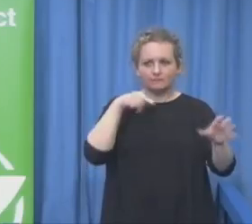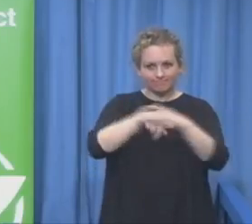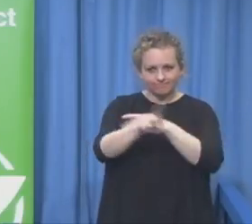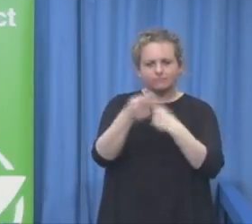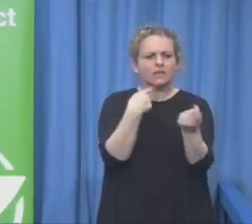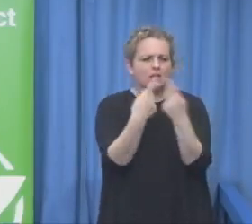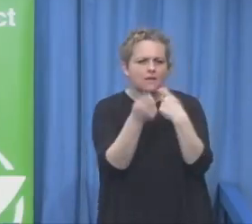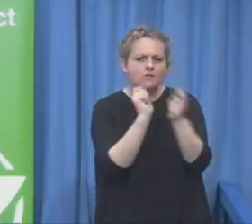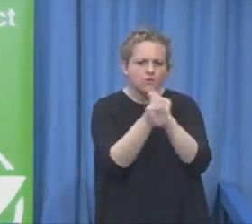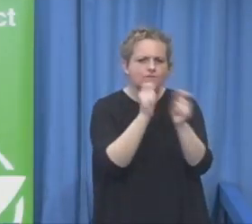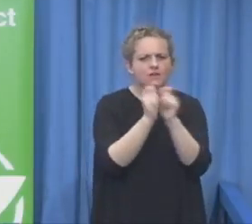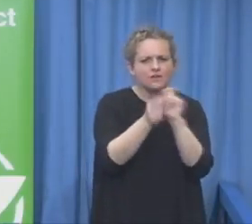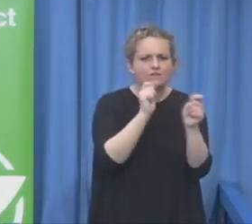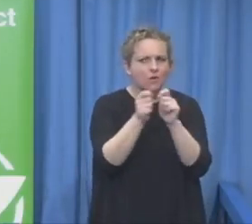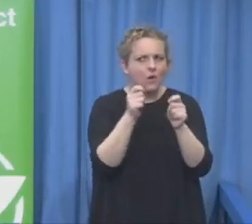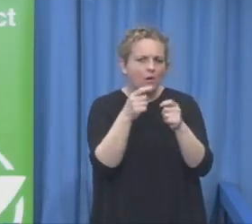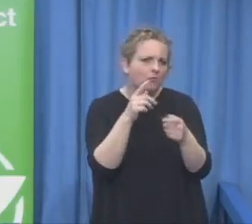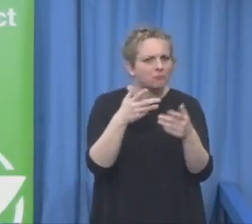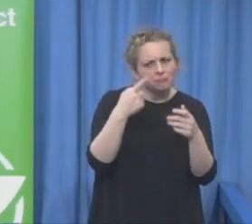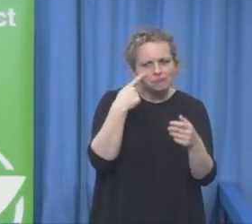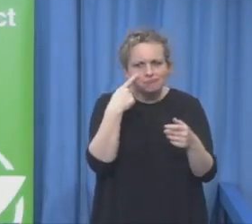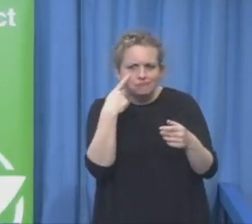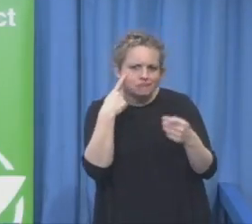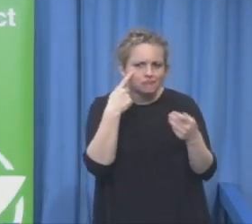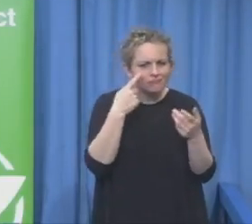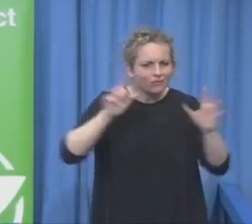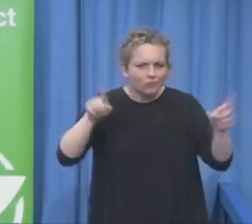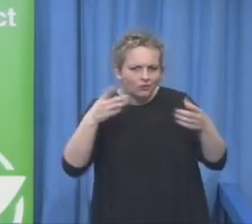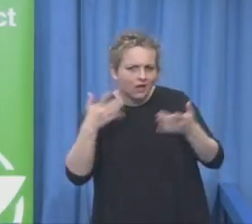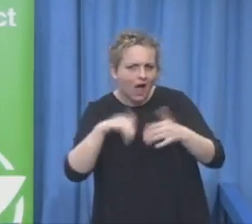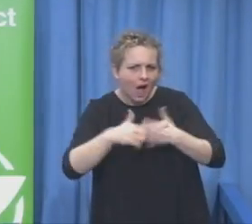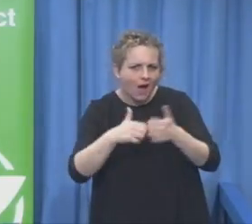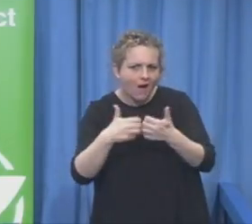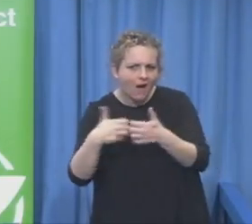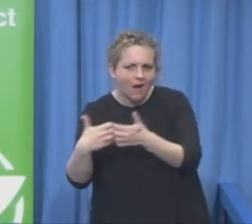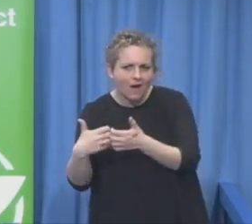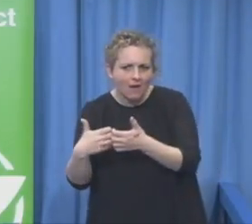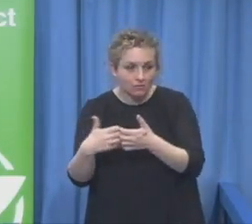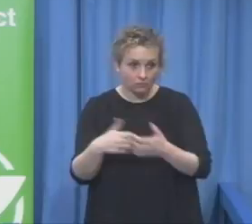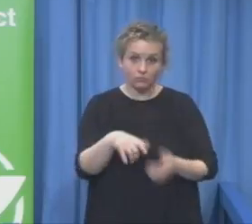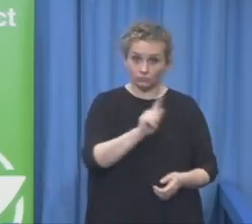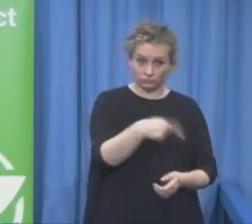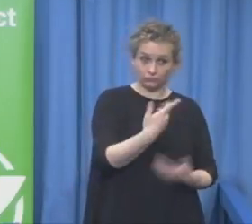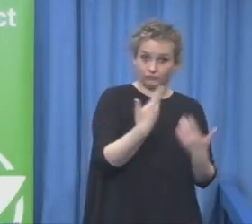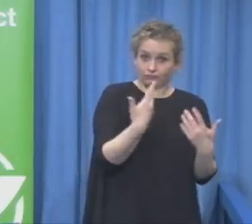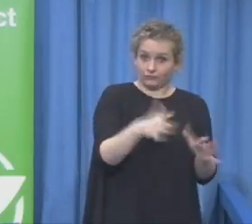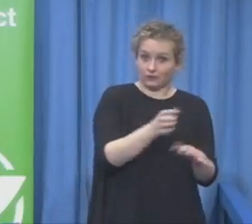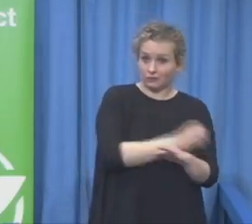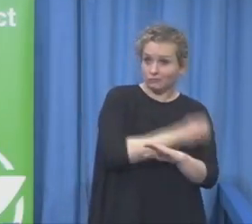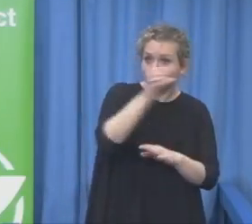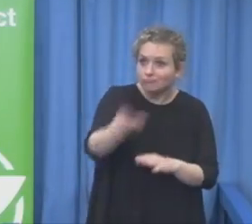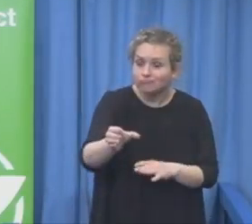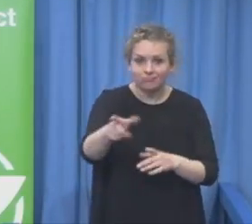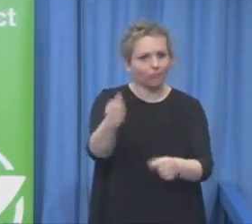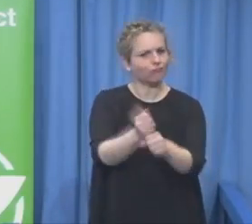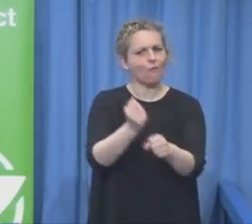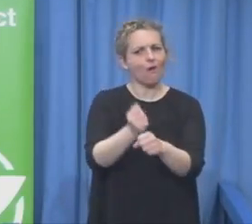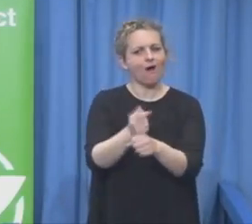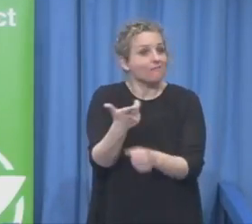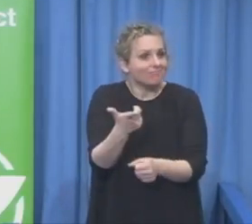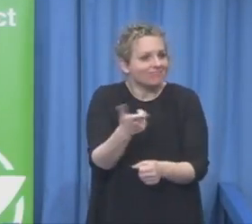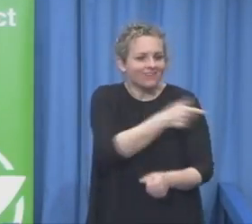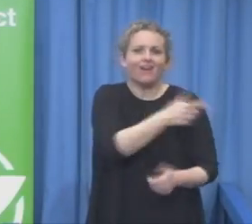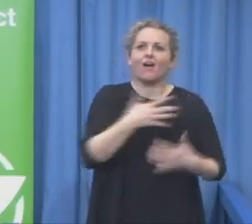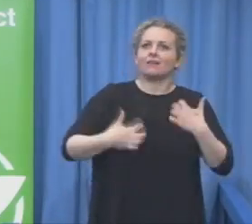where are these jobs? Which kind of jobs? My experience is that many people